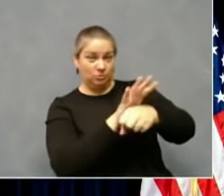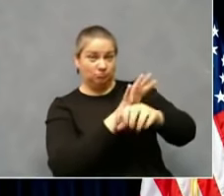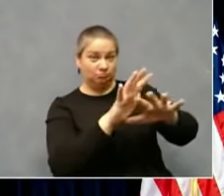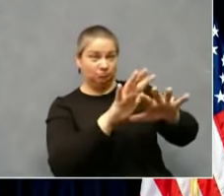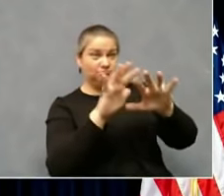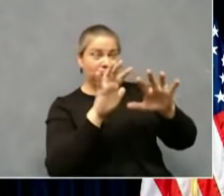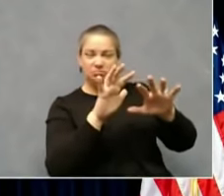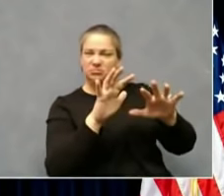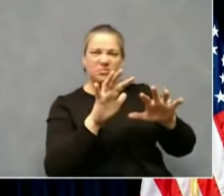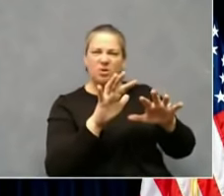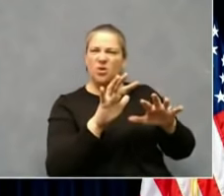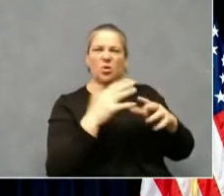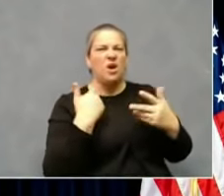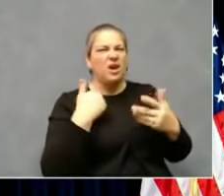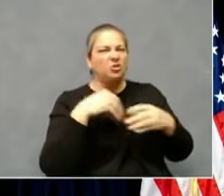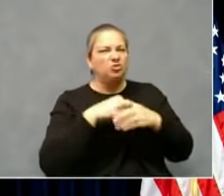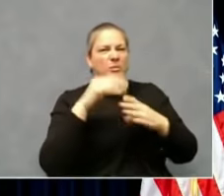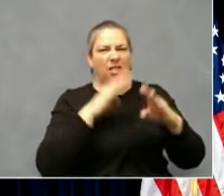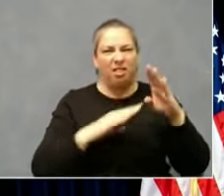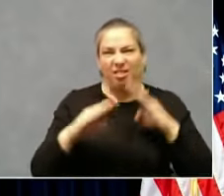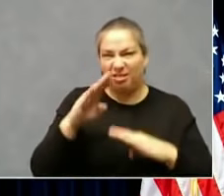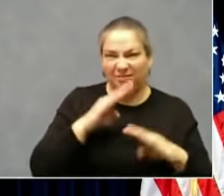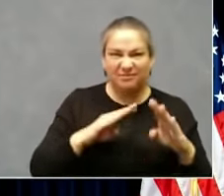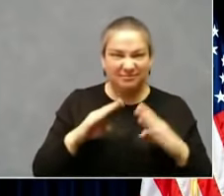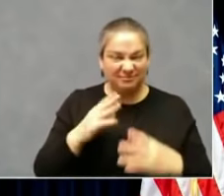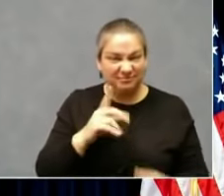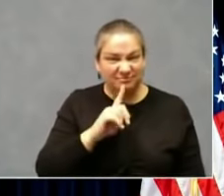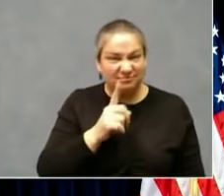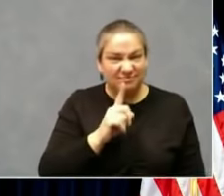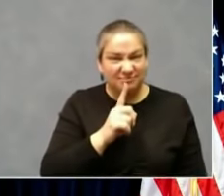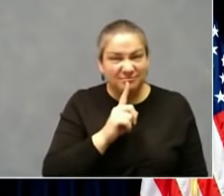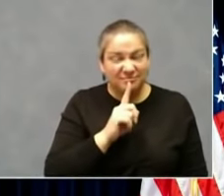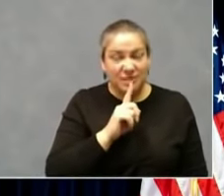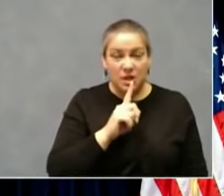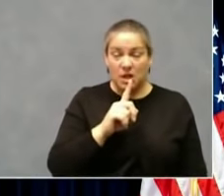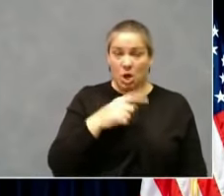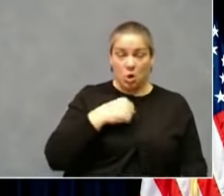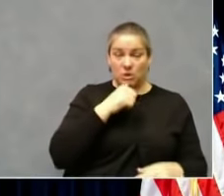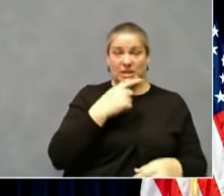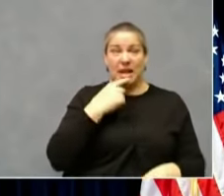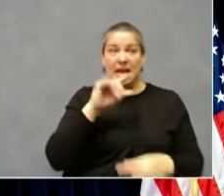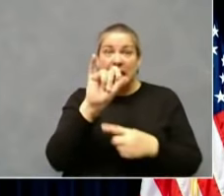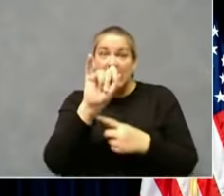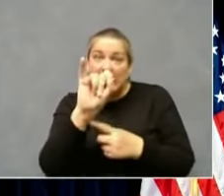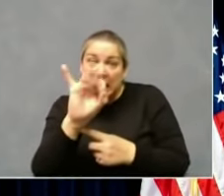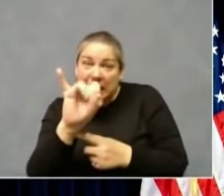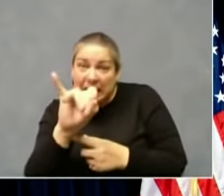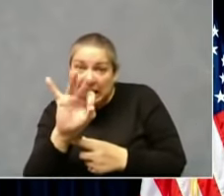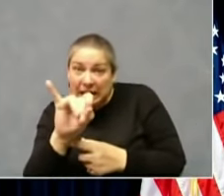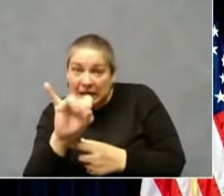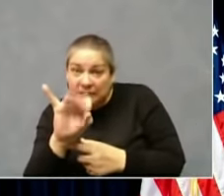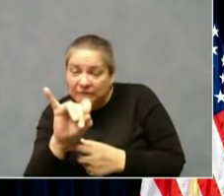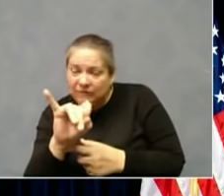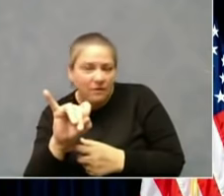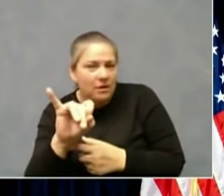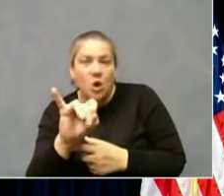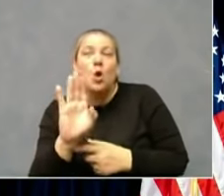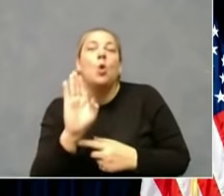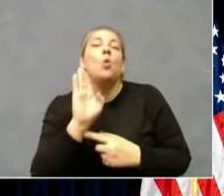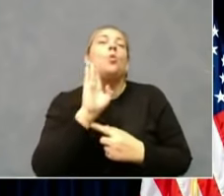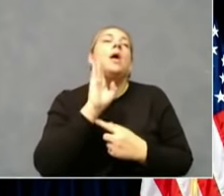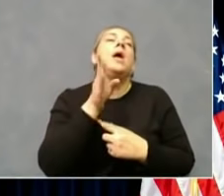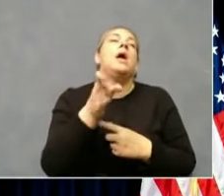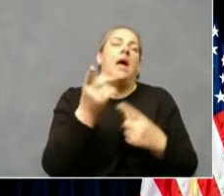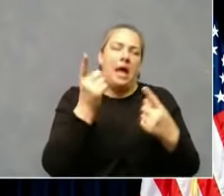and it's not an if. It's a when it happens unless we take these actions. Joe